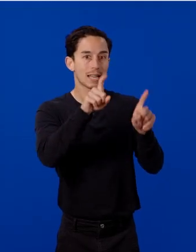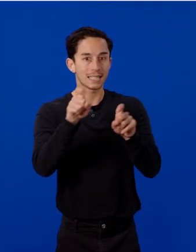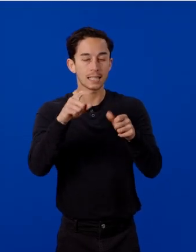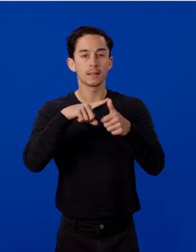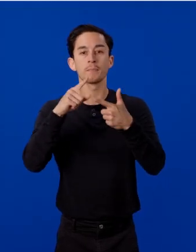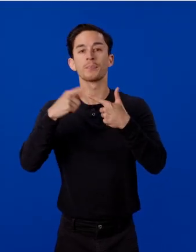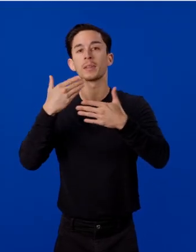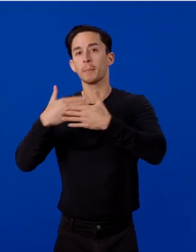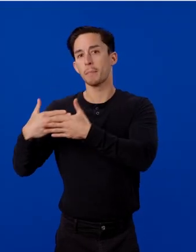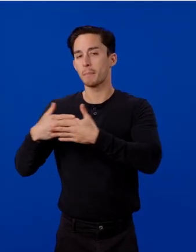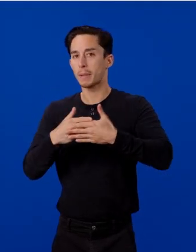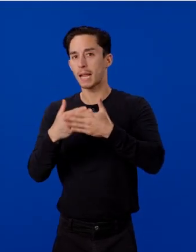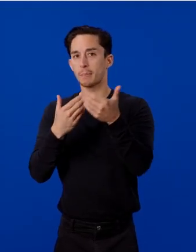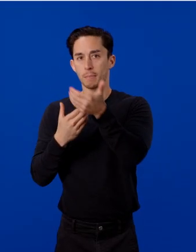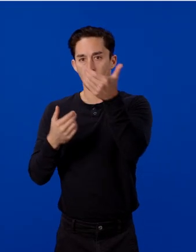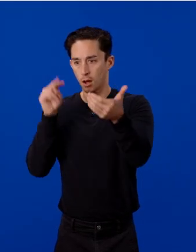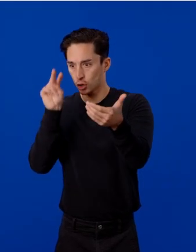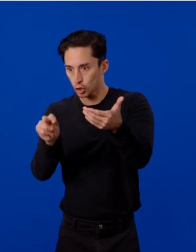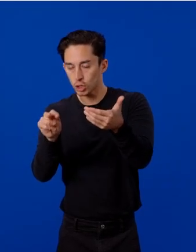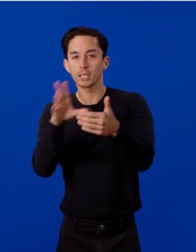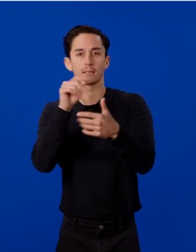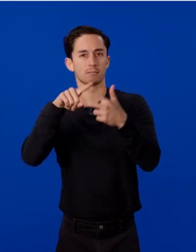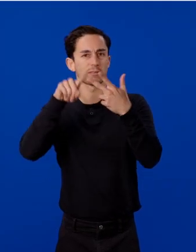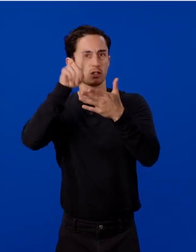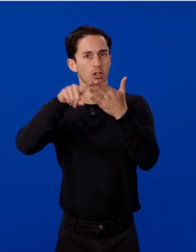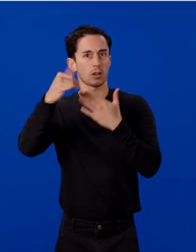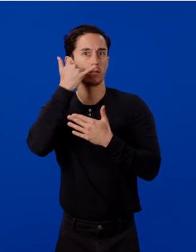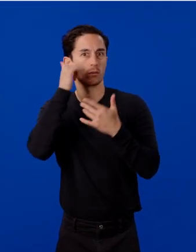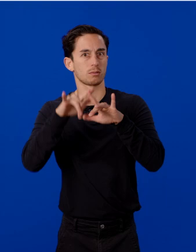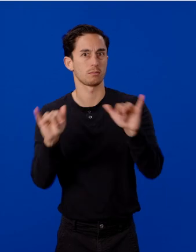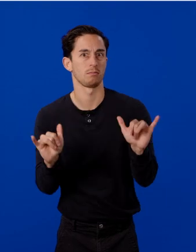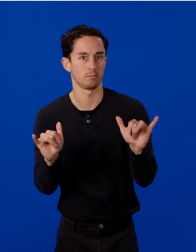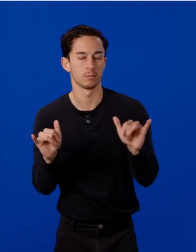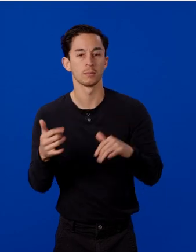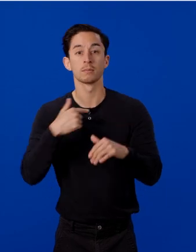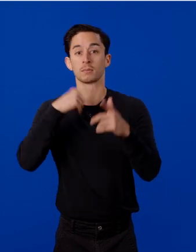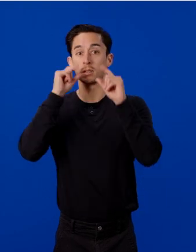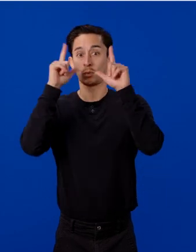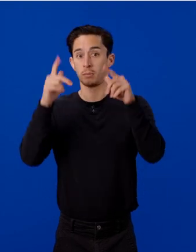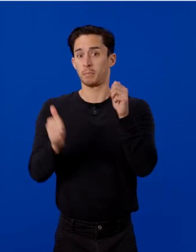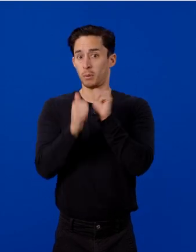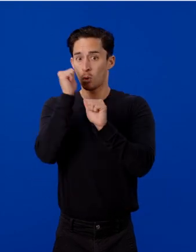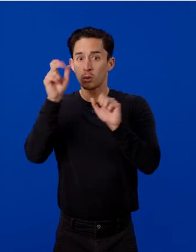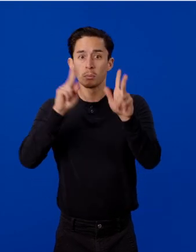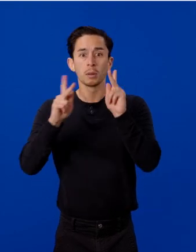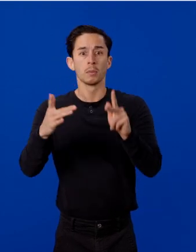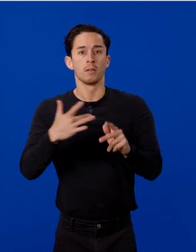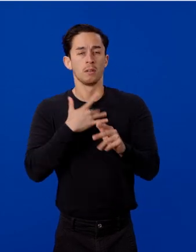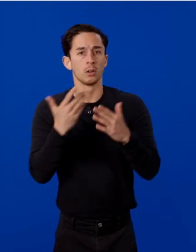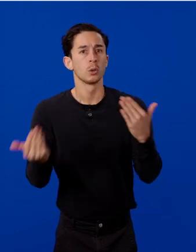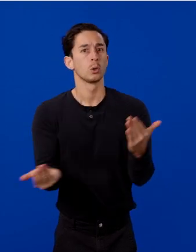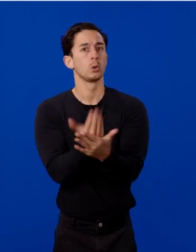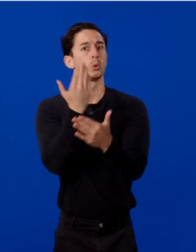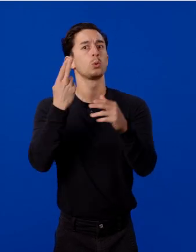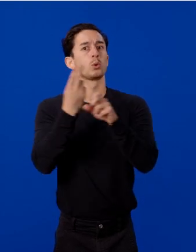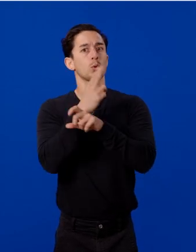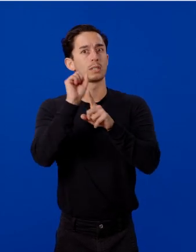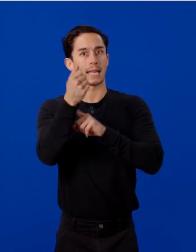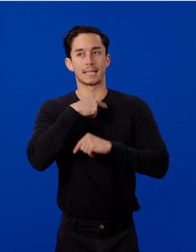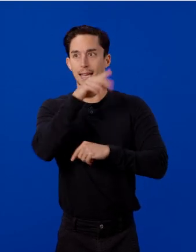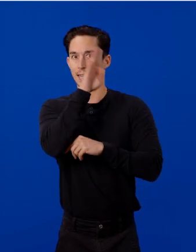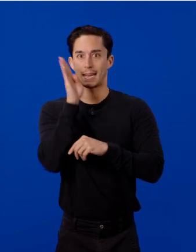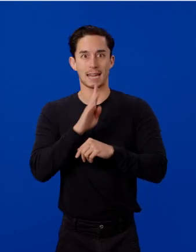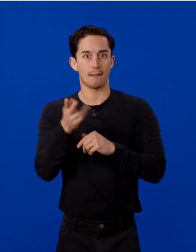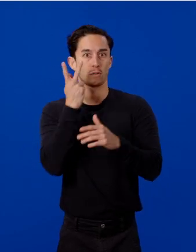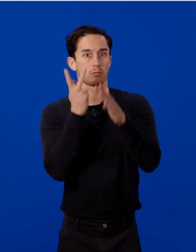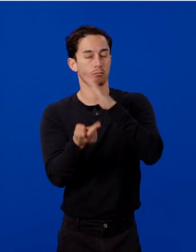check their phone while immersed in VR. What surprises me most is how people found entirely new use cases I never anticipated.